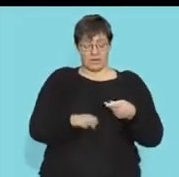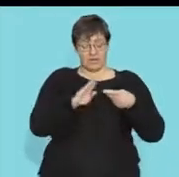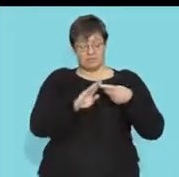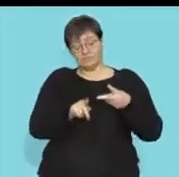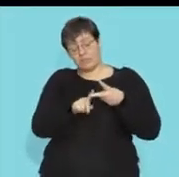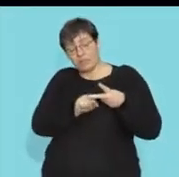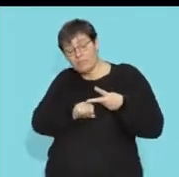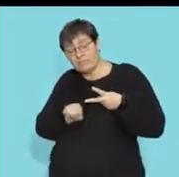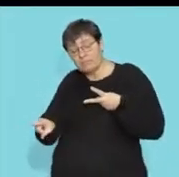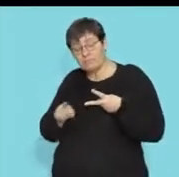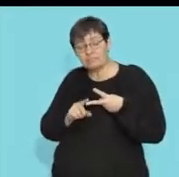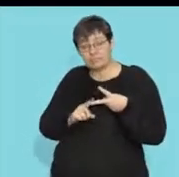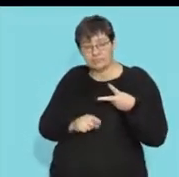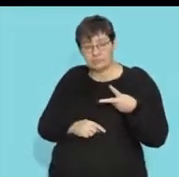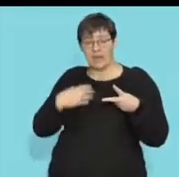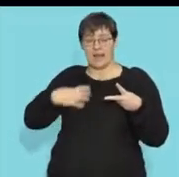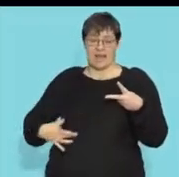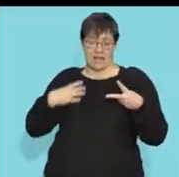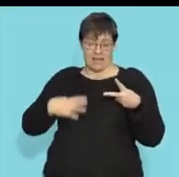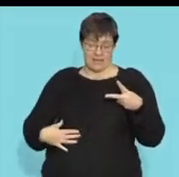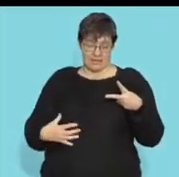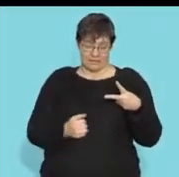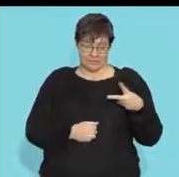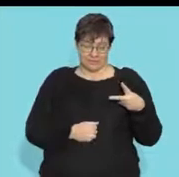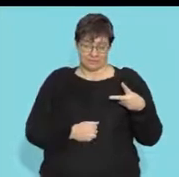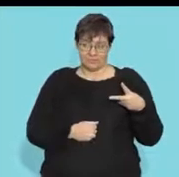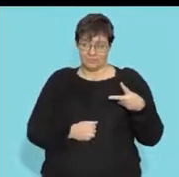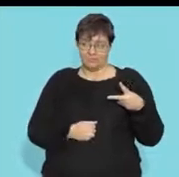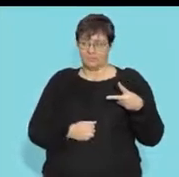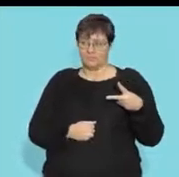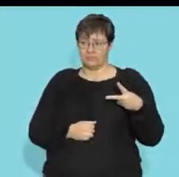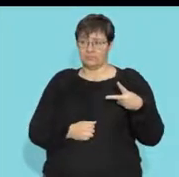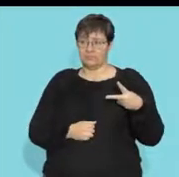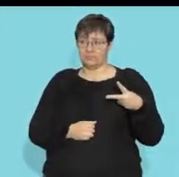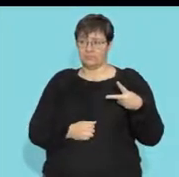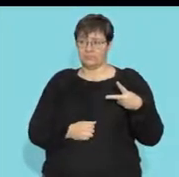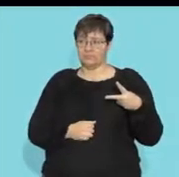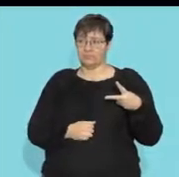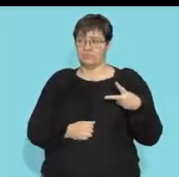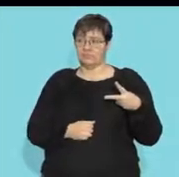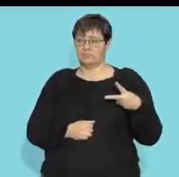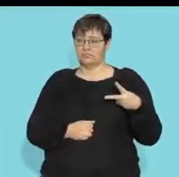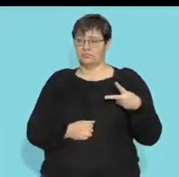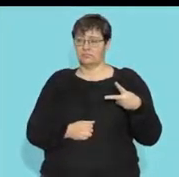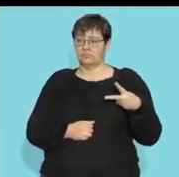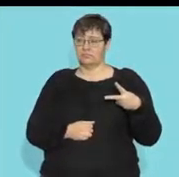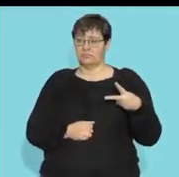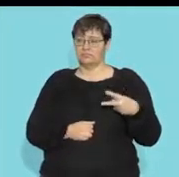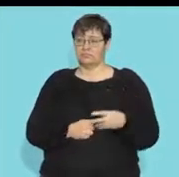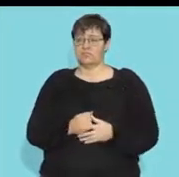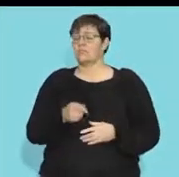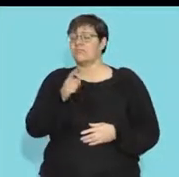organ it sends it to is my lungs all right here's my lungs there we go the track here